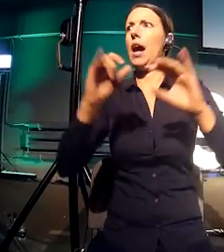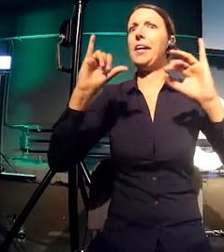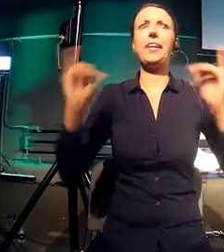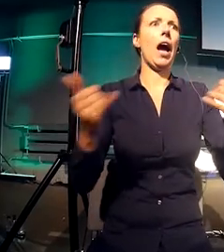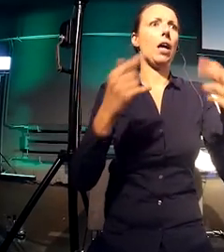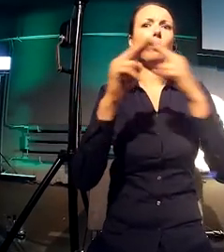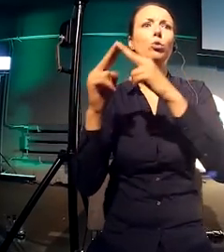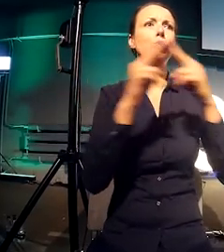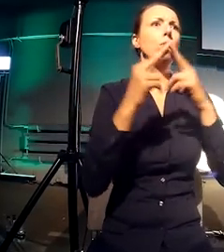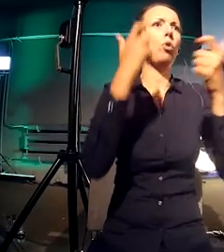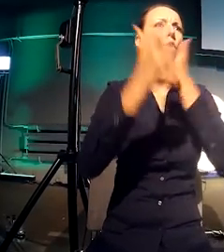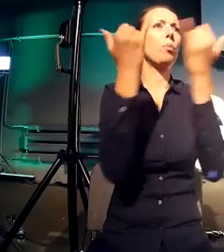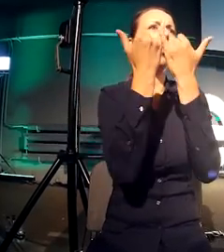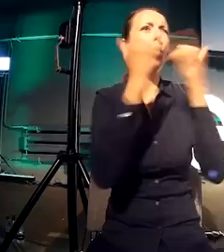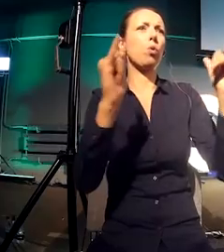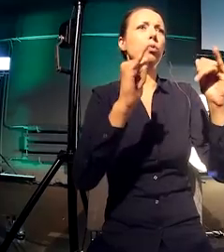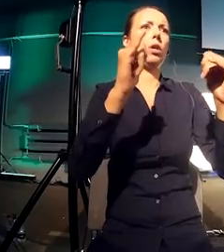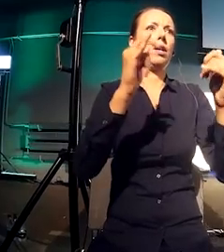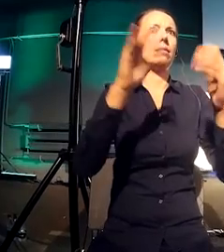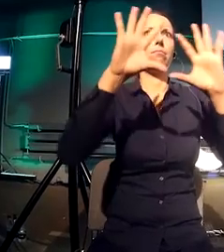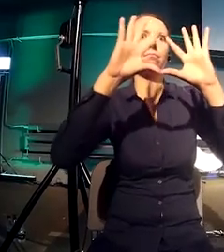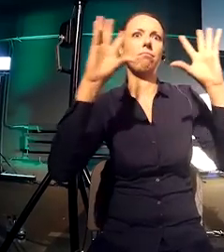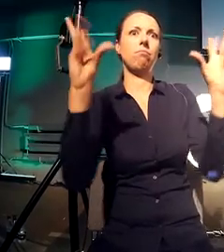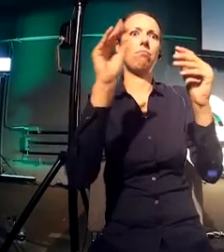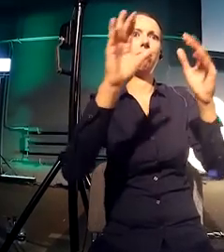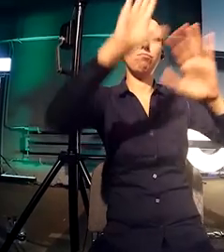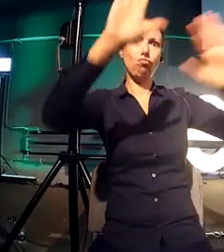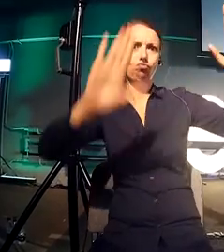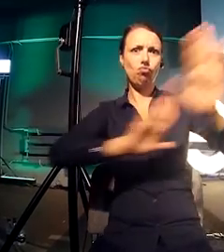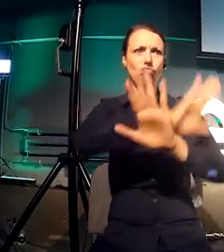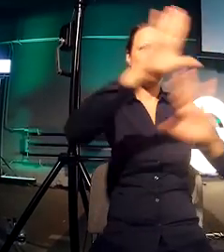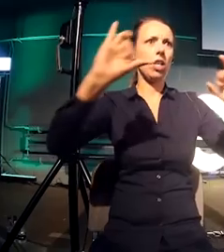layout, typography, color, tints, and UI in general?